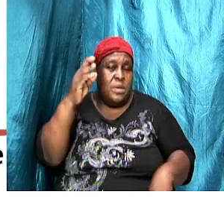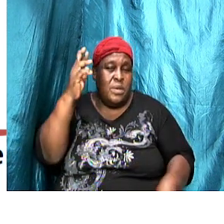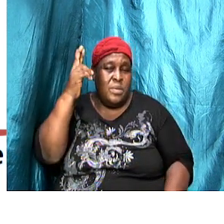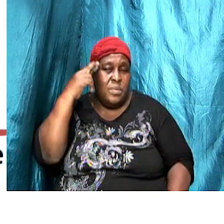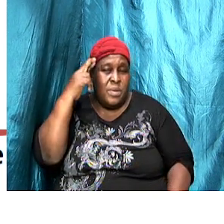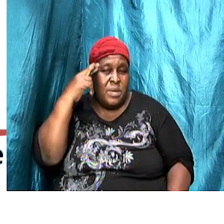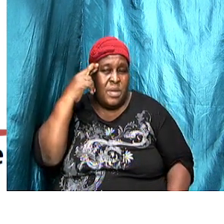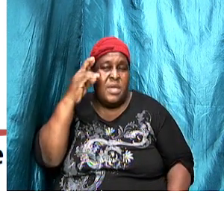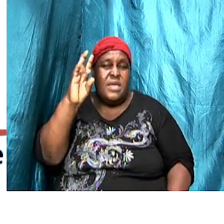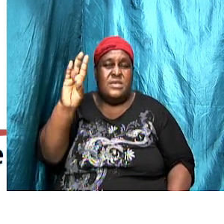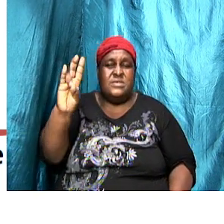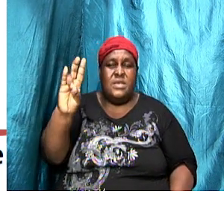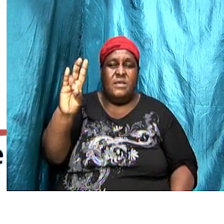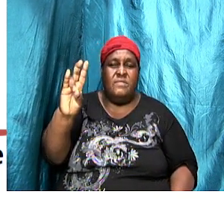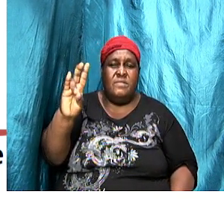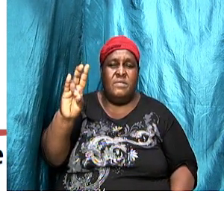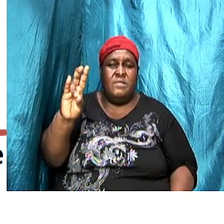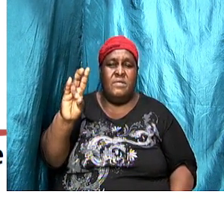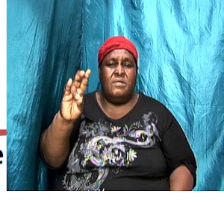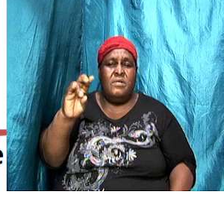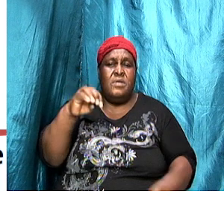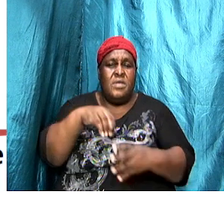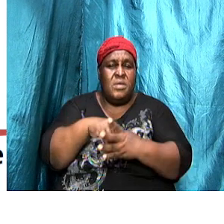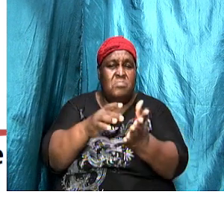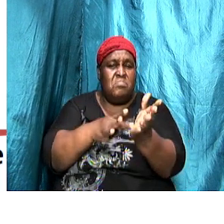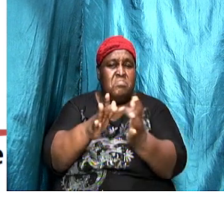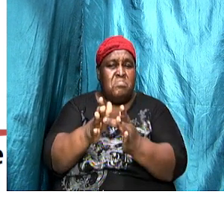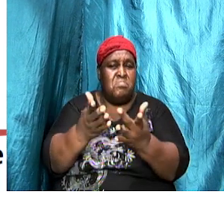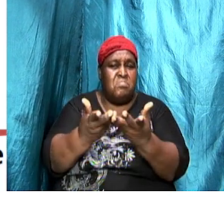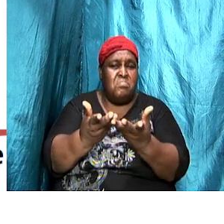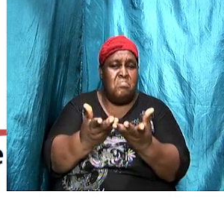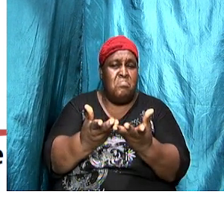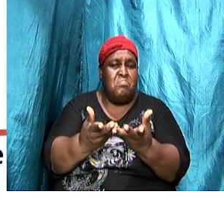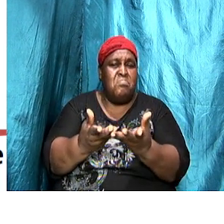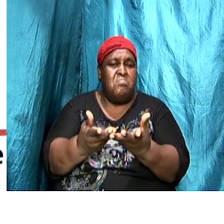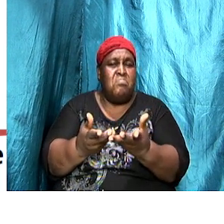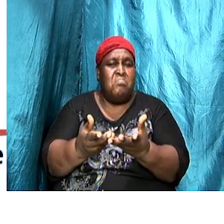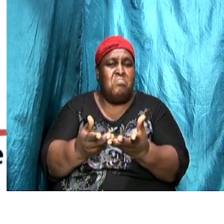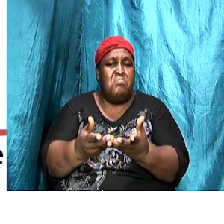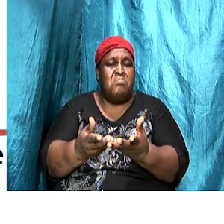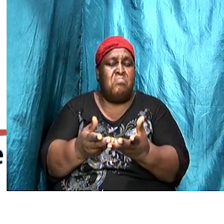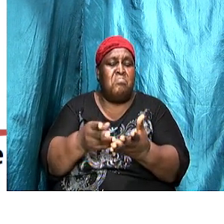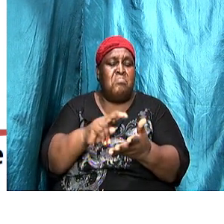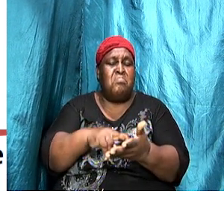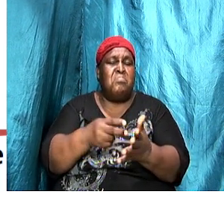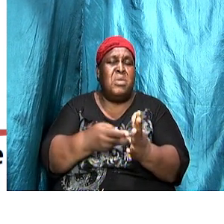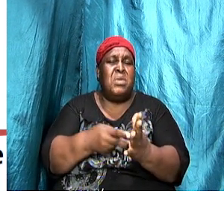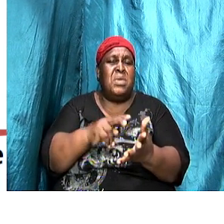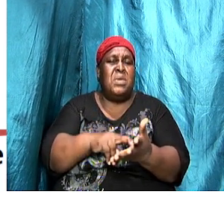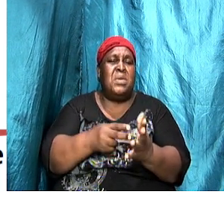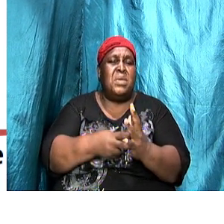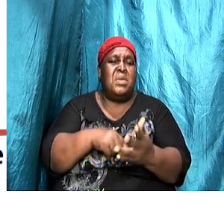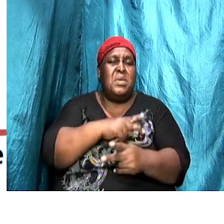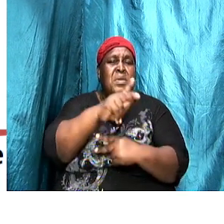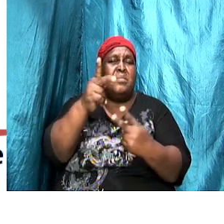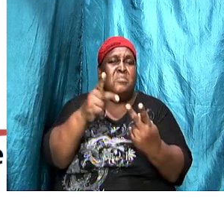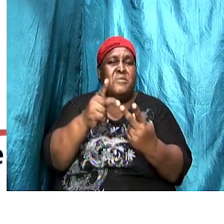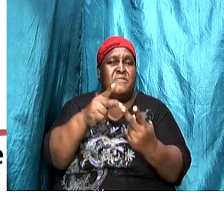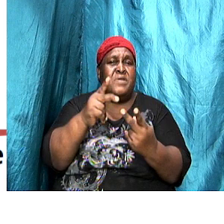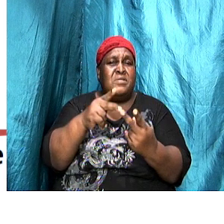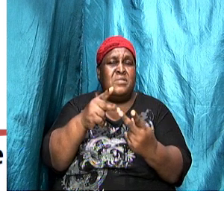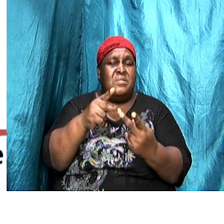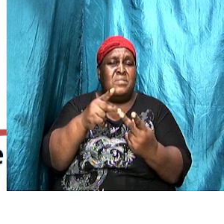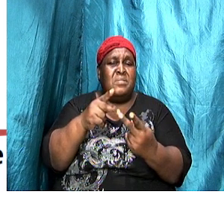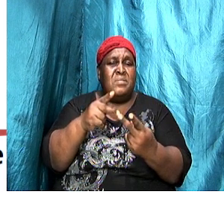you know, seven in biblical numerology represents perfection. It